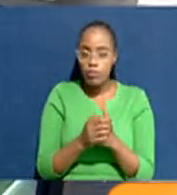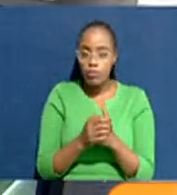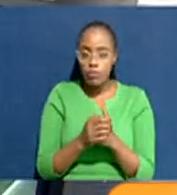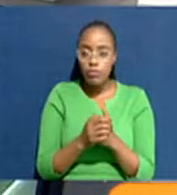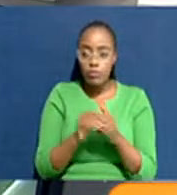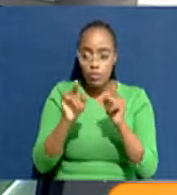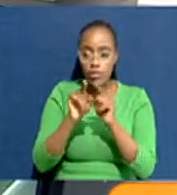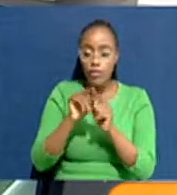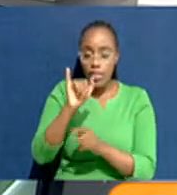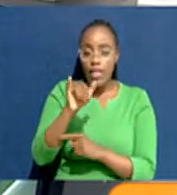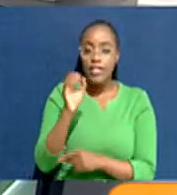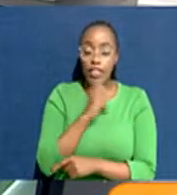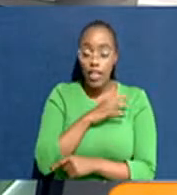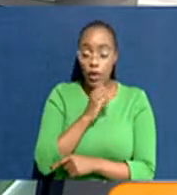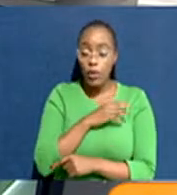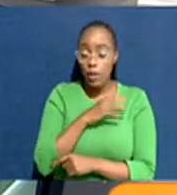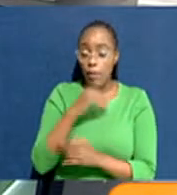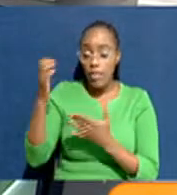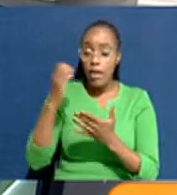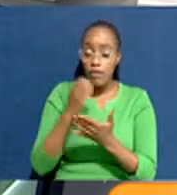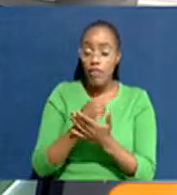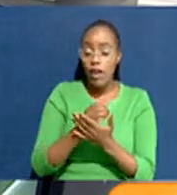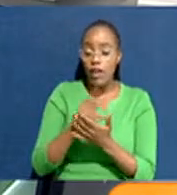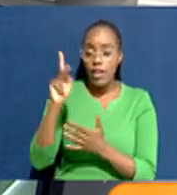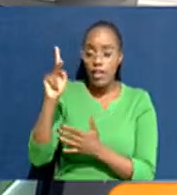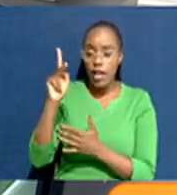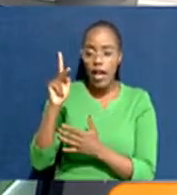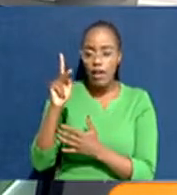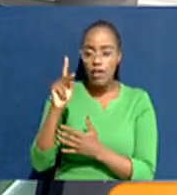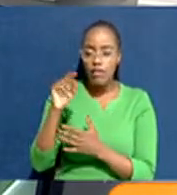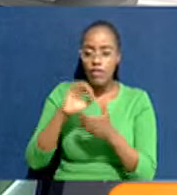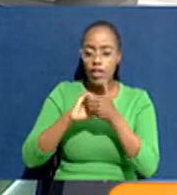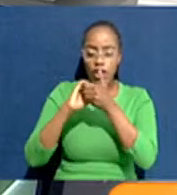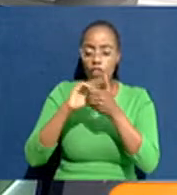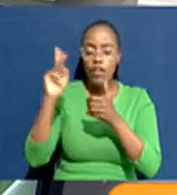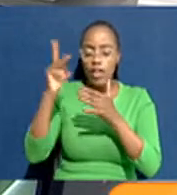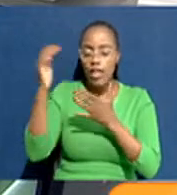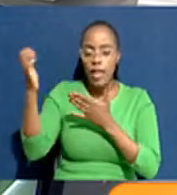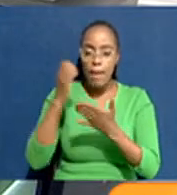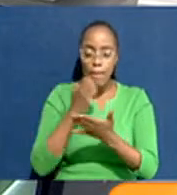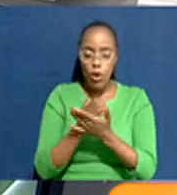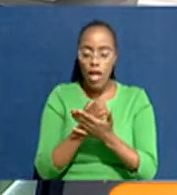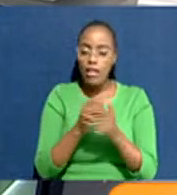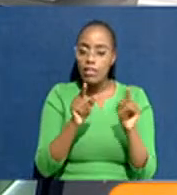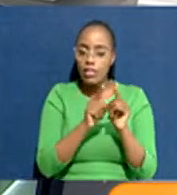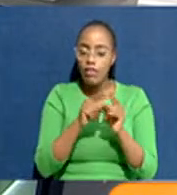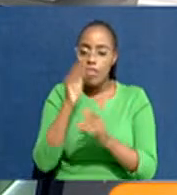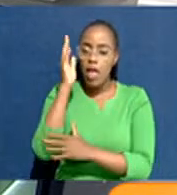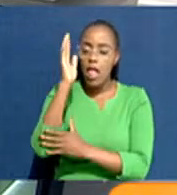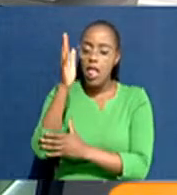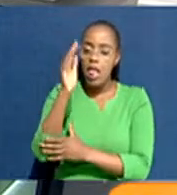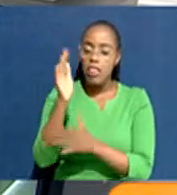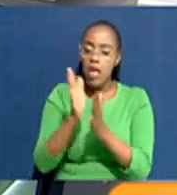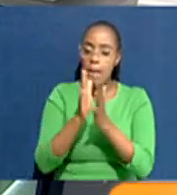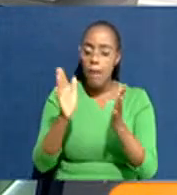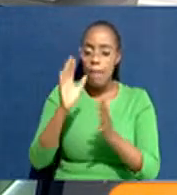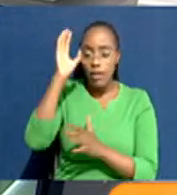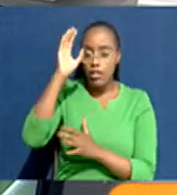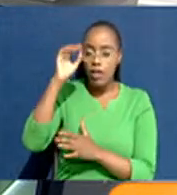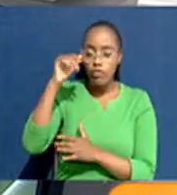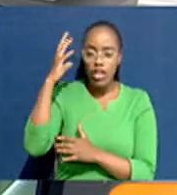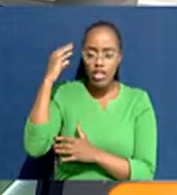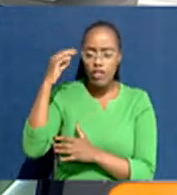Employers are complaining. The Federation of Kenya Employers, as well as other people who made their presentations at the public hearings today,